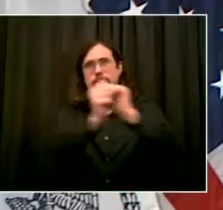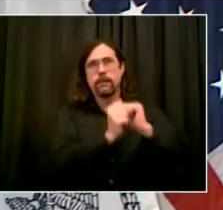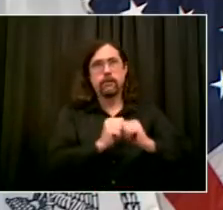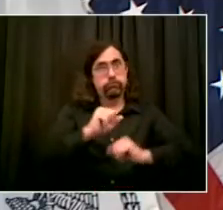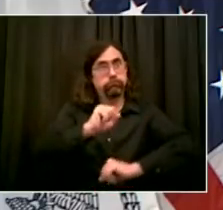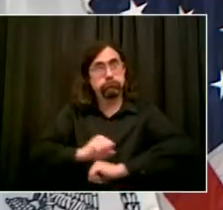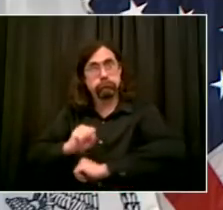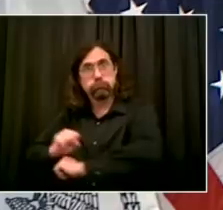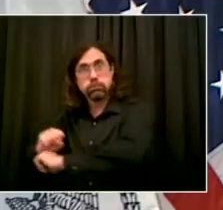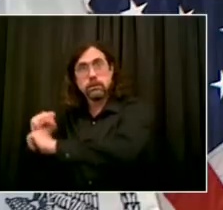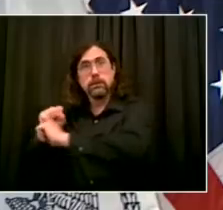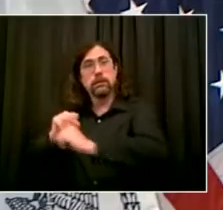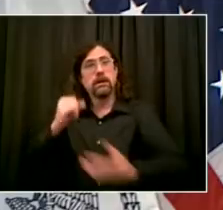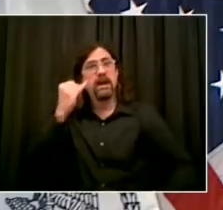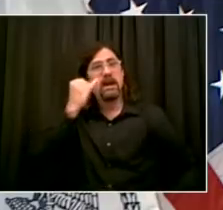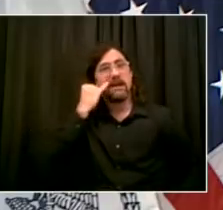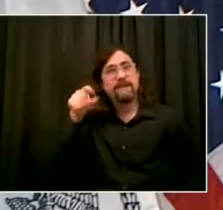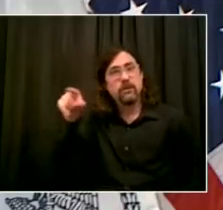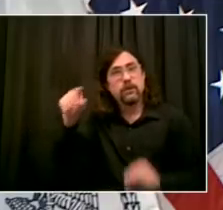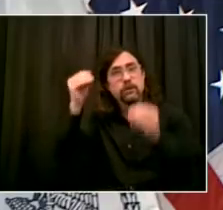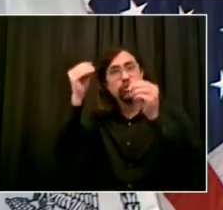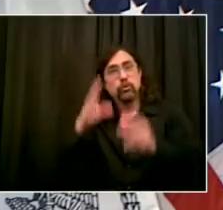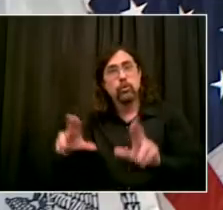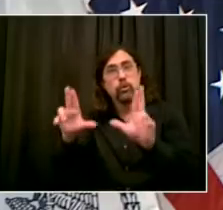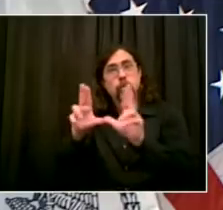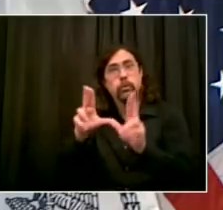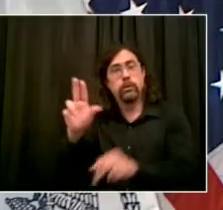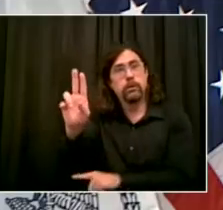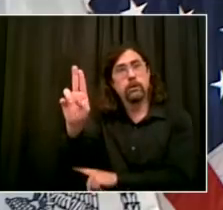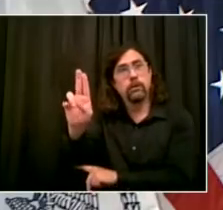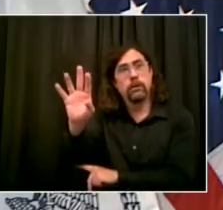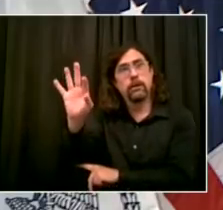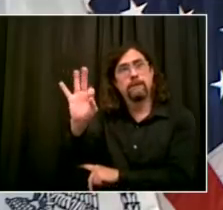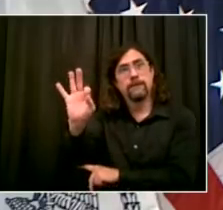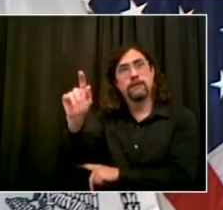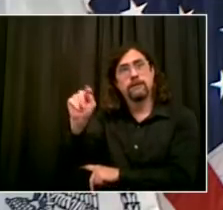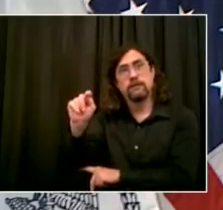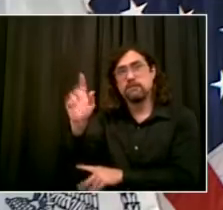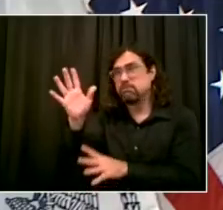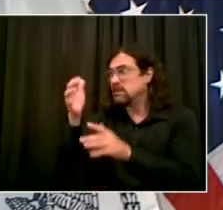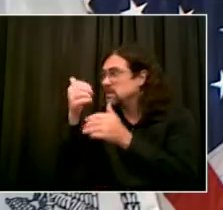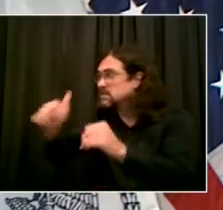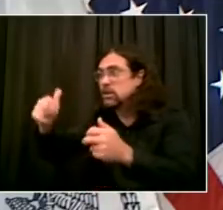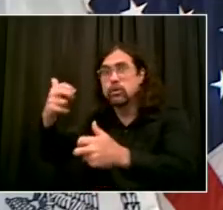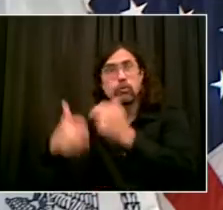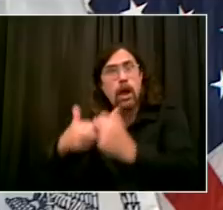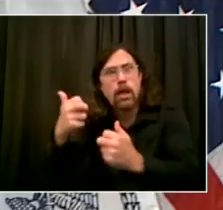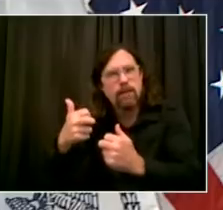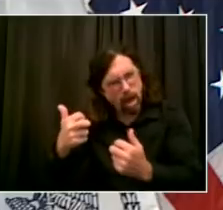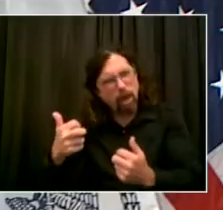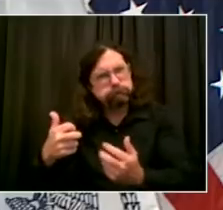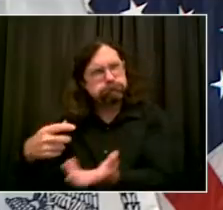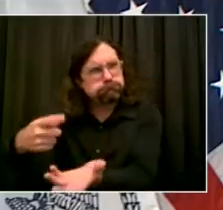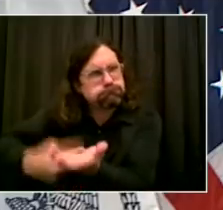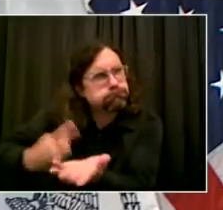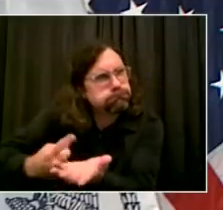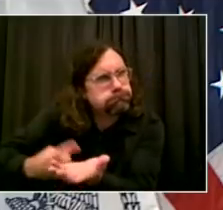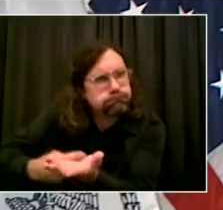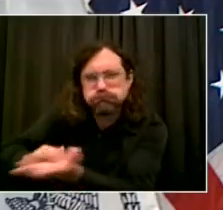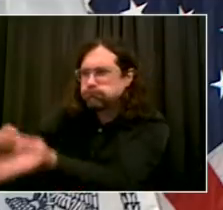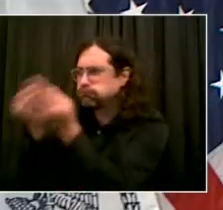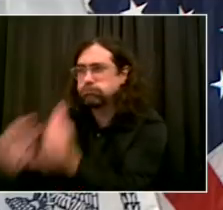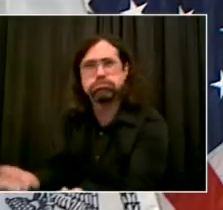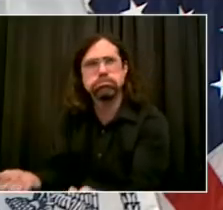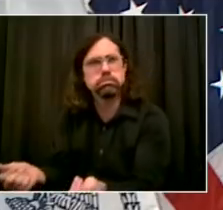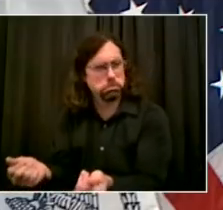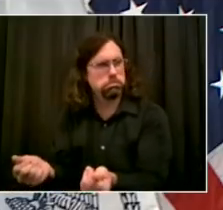that. You know, this team at the DOE and all the people I've talked about, School Construction Authority, they did an amazing job with well